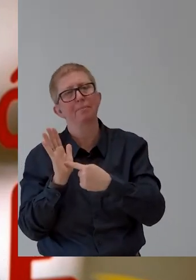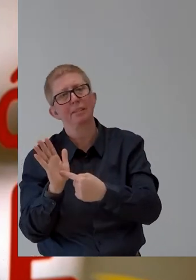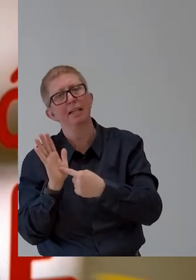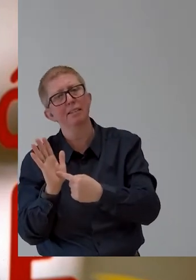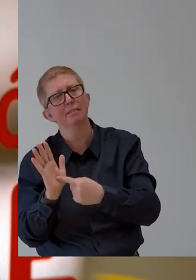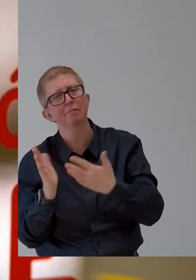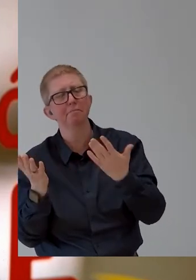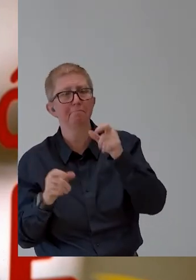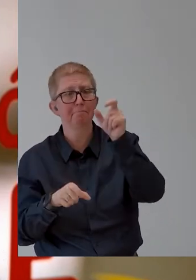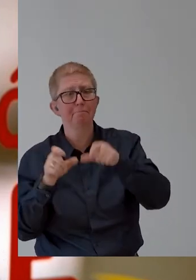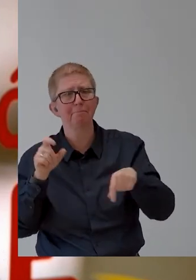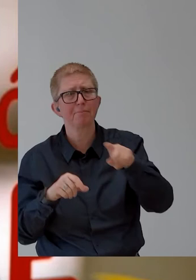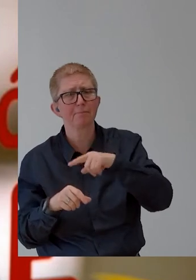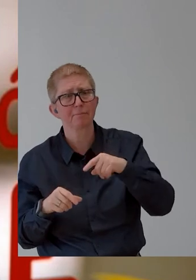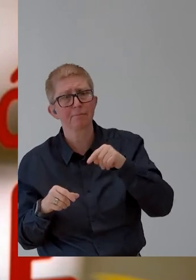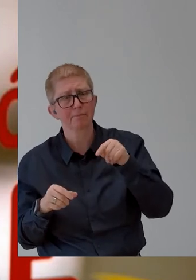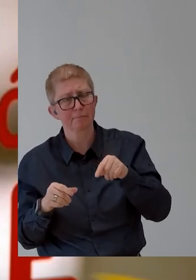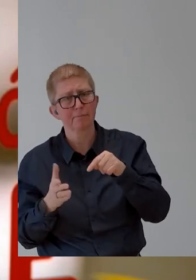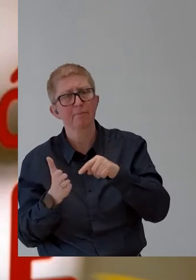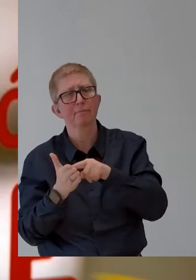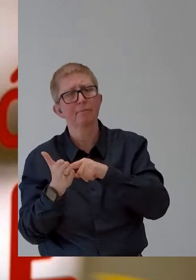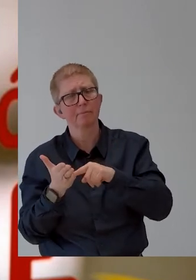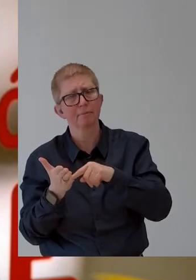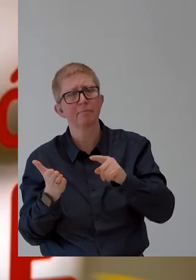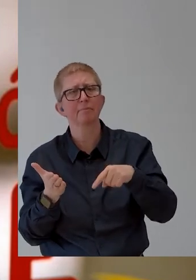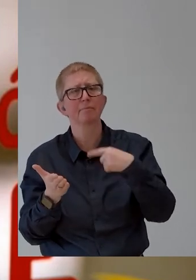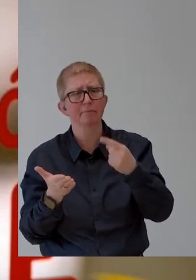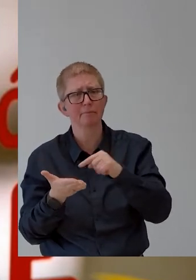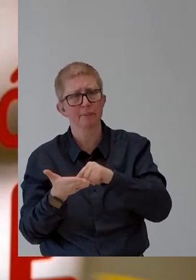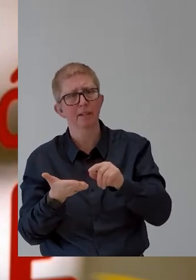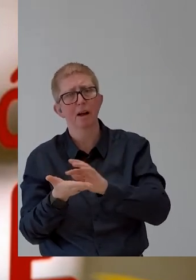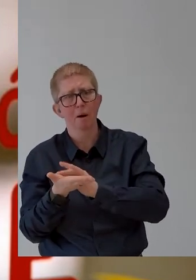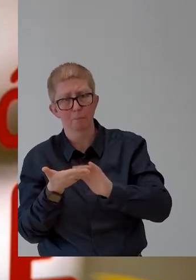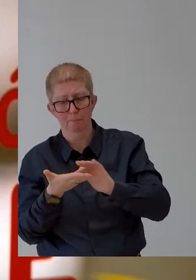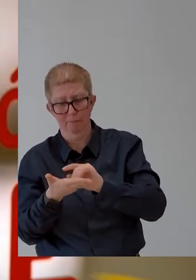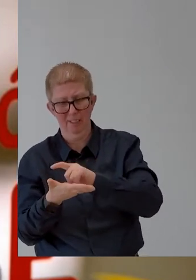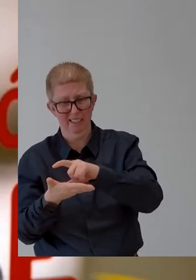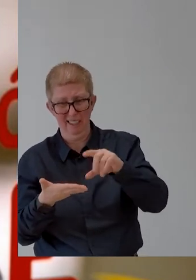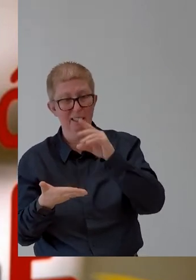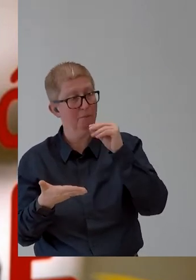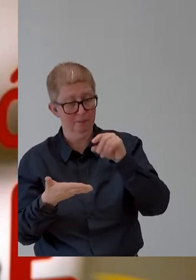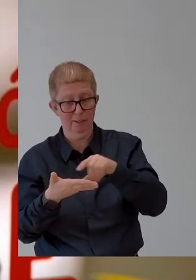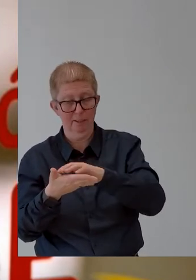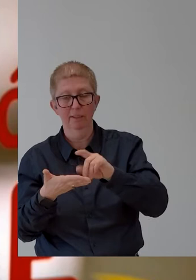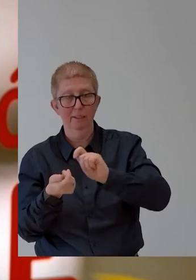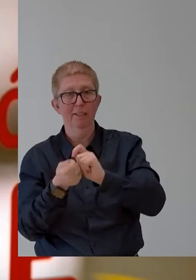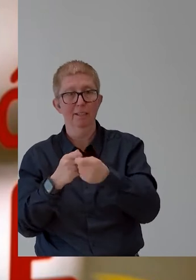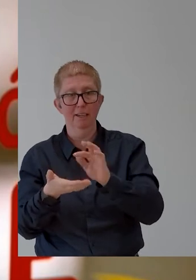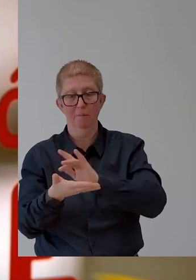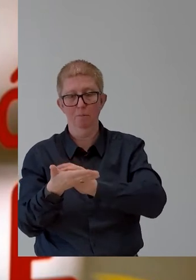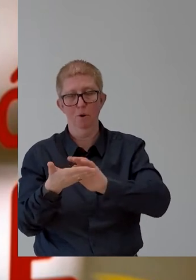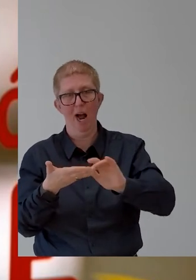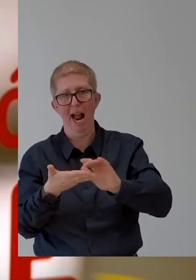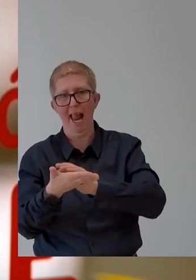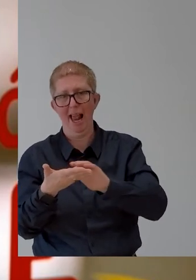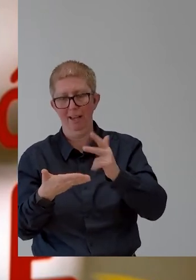translated into . So you can read directly the tag. We are going to use